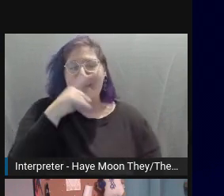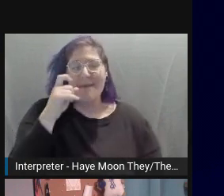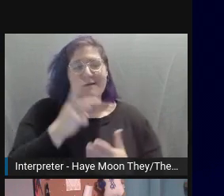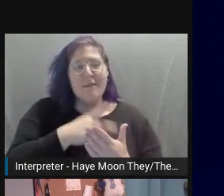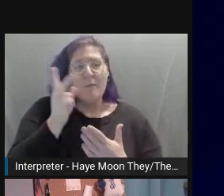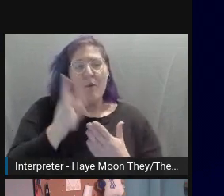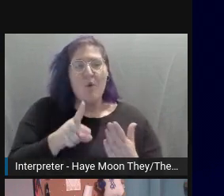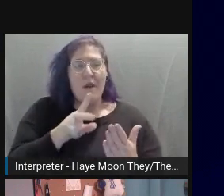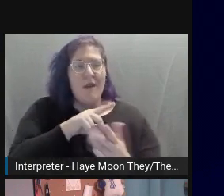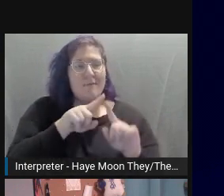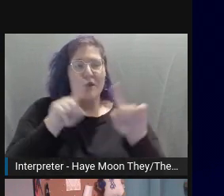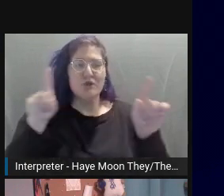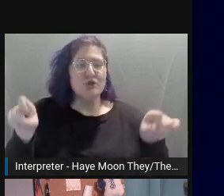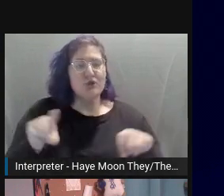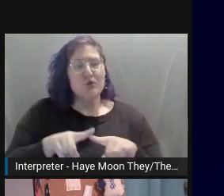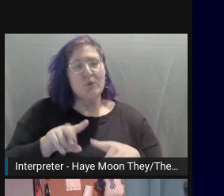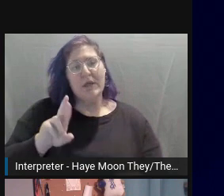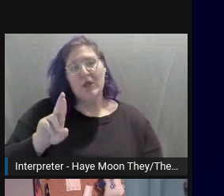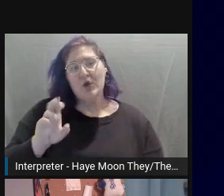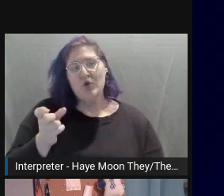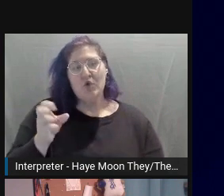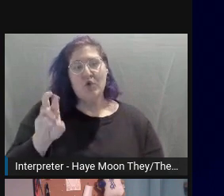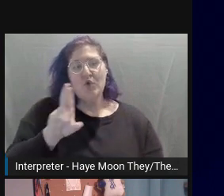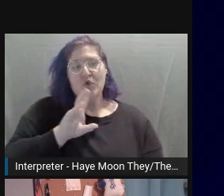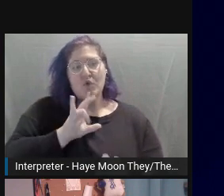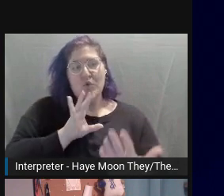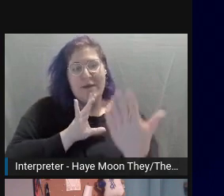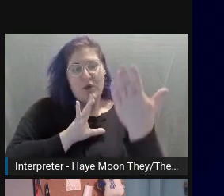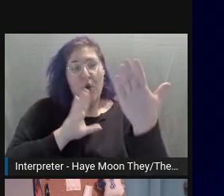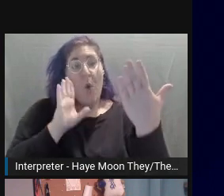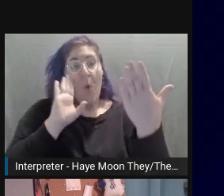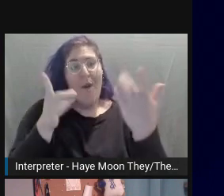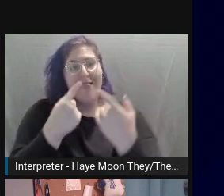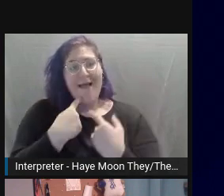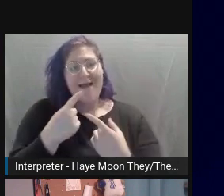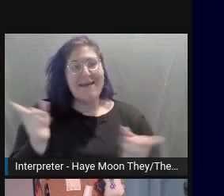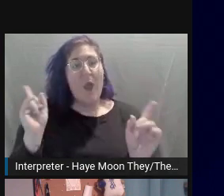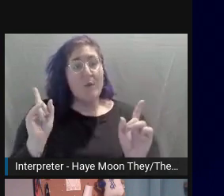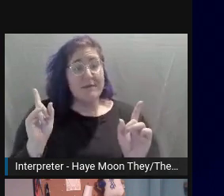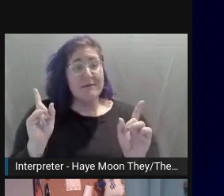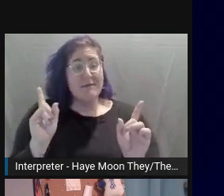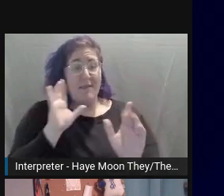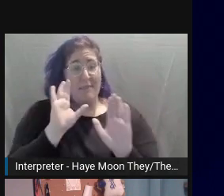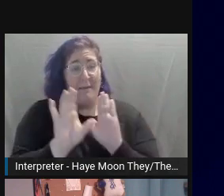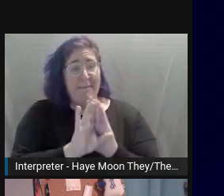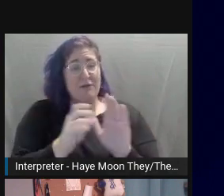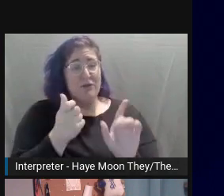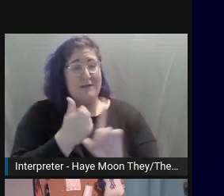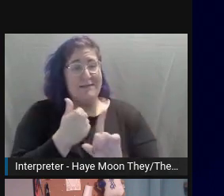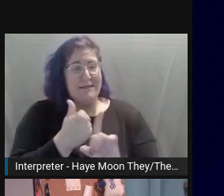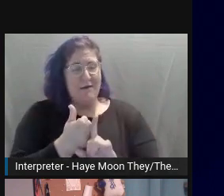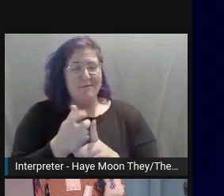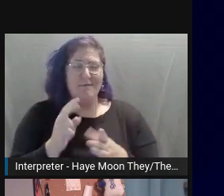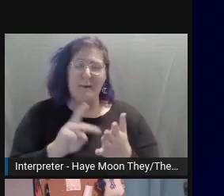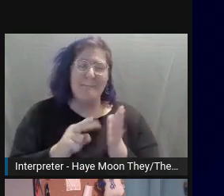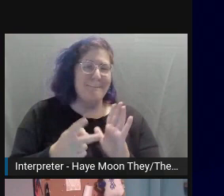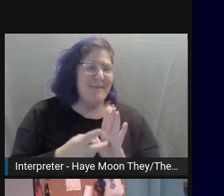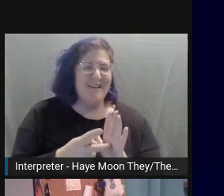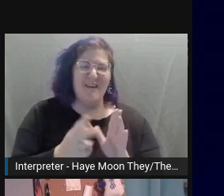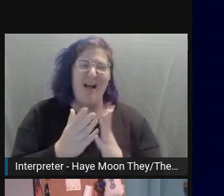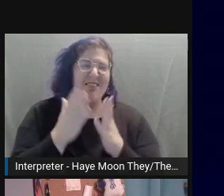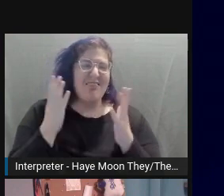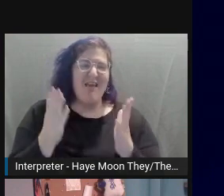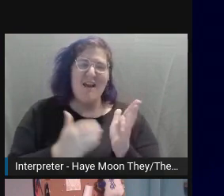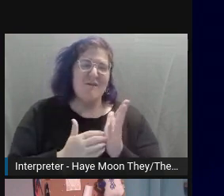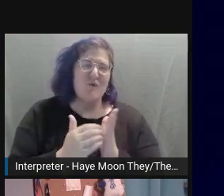in my graphic element, you know, this is repetitive. There are exceptions